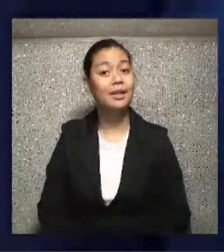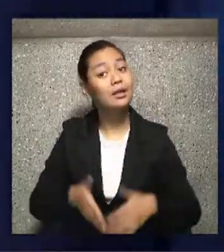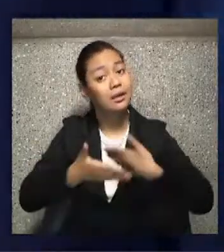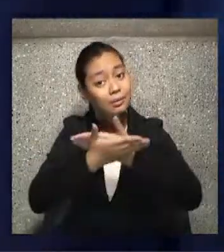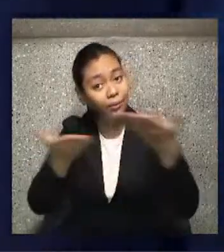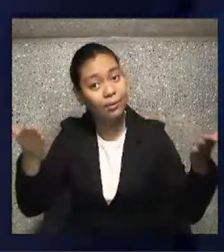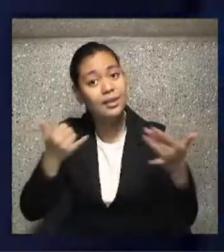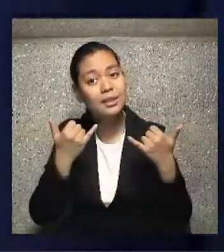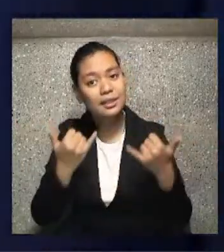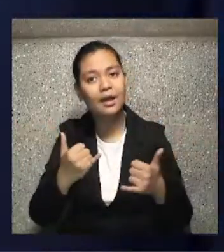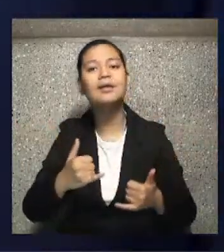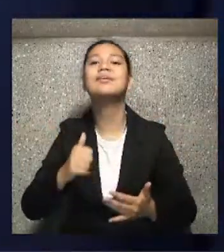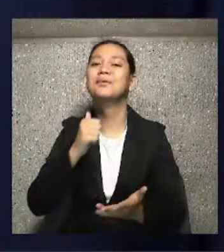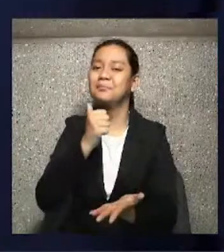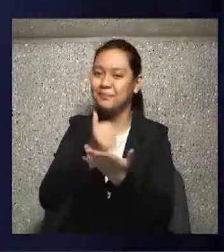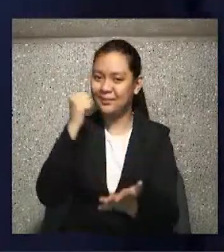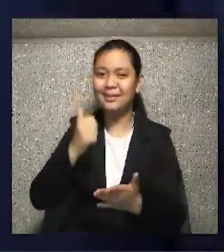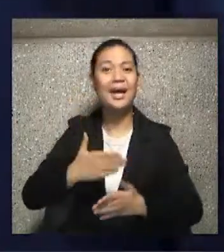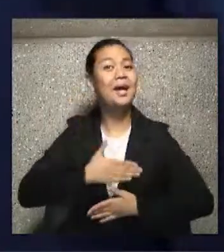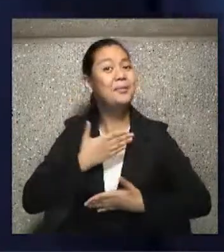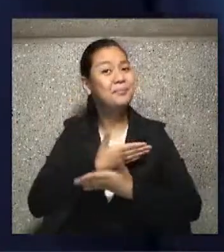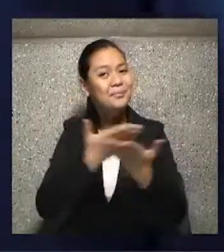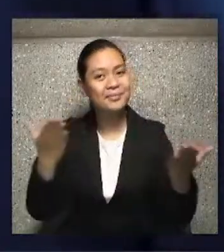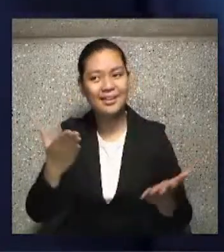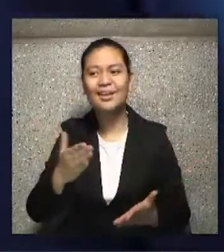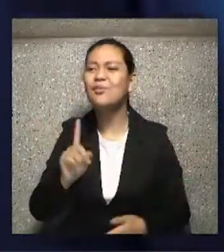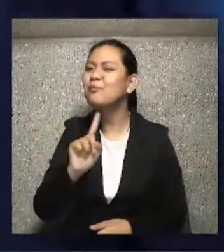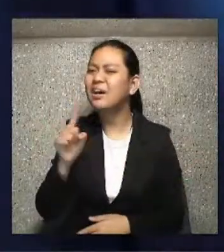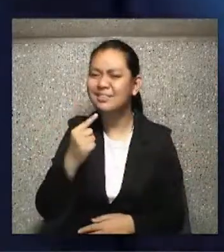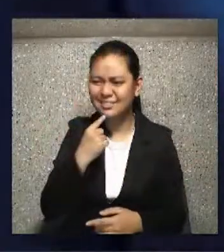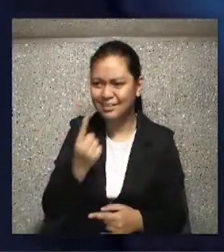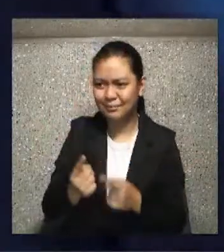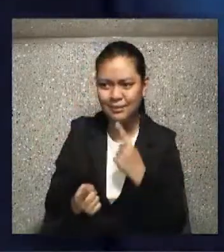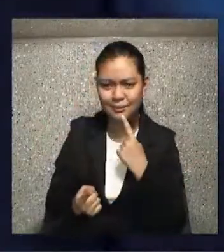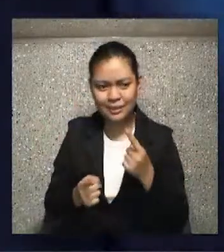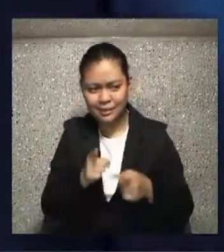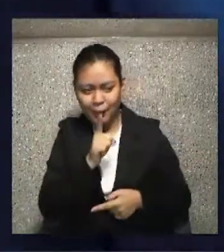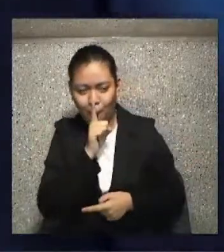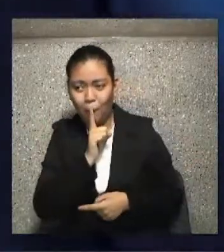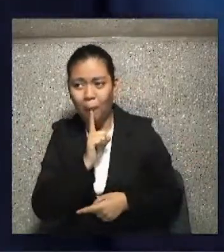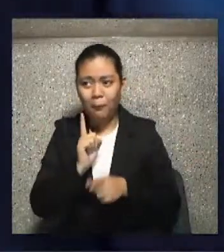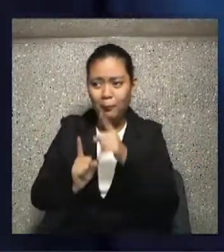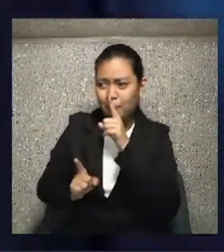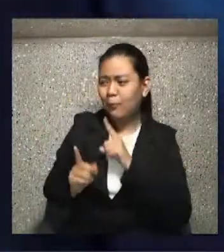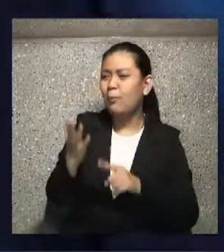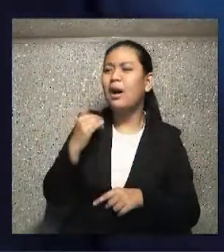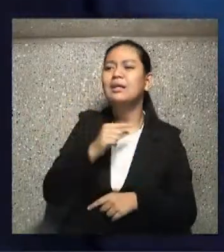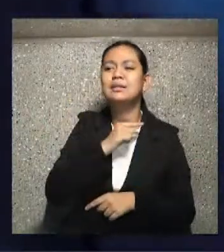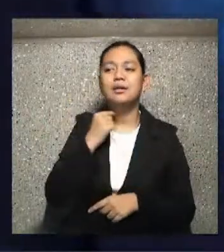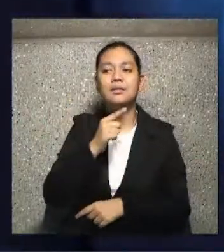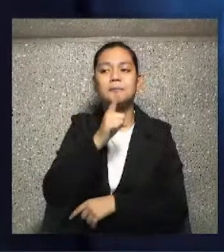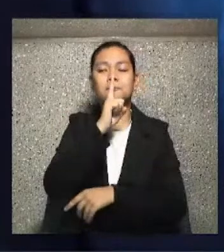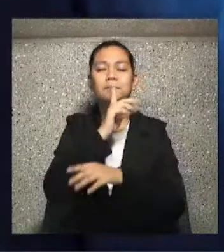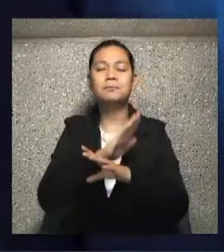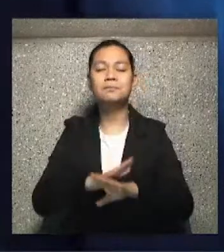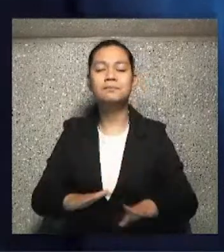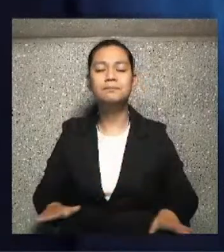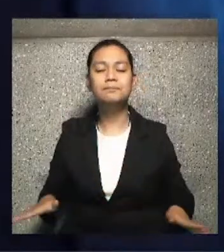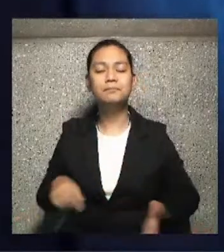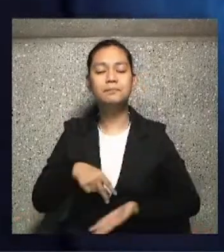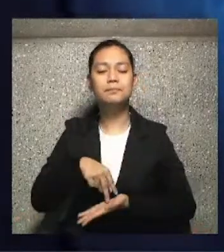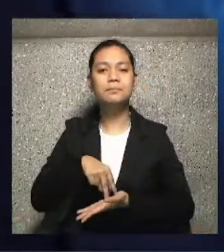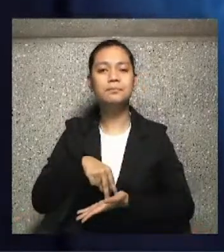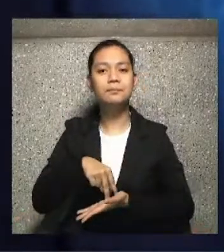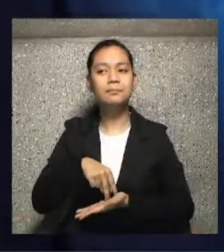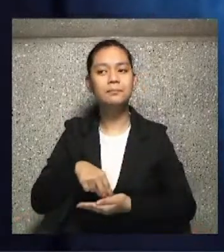and then you could hear, oh, maybe he forgot what he was going to say. And then I said to them, silence. What do you do